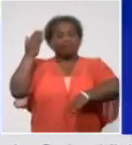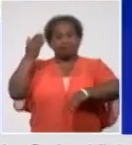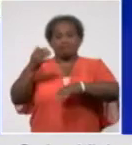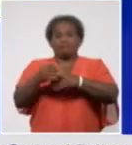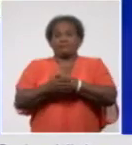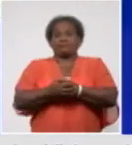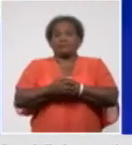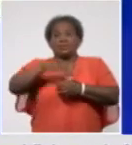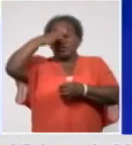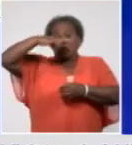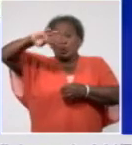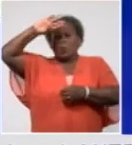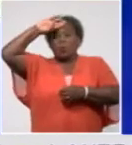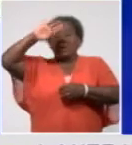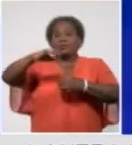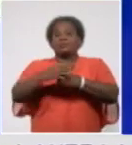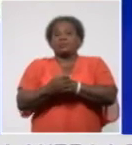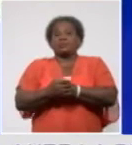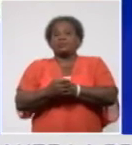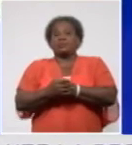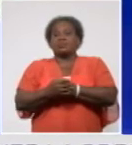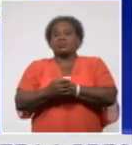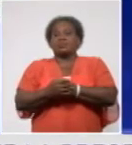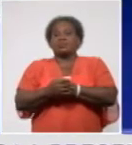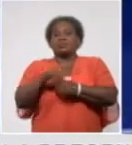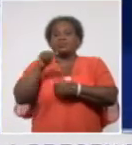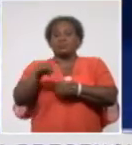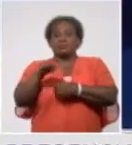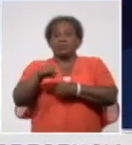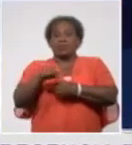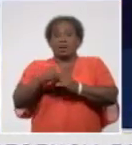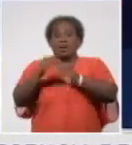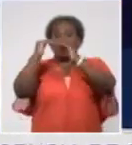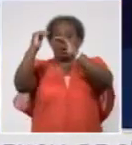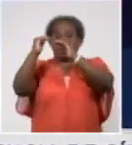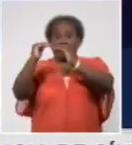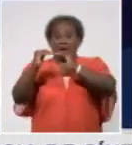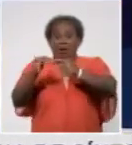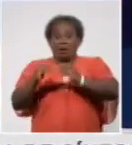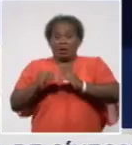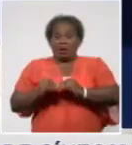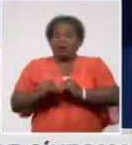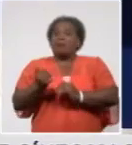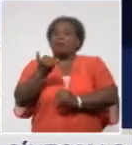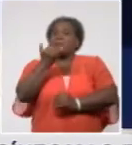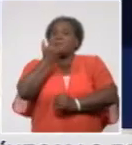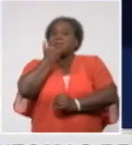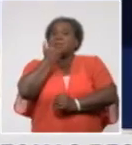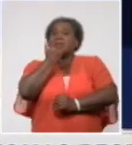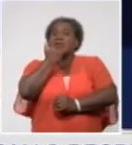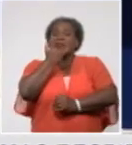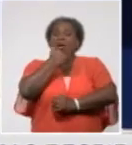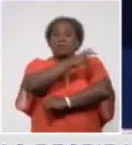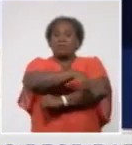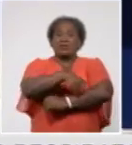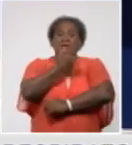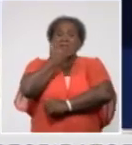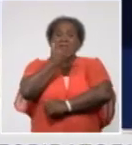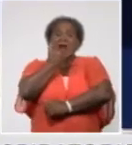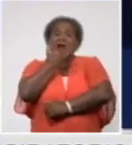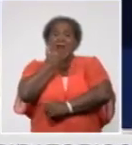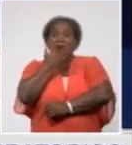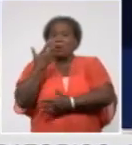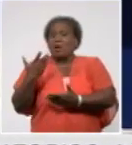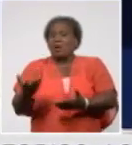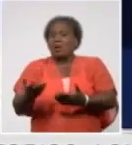114th among the worst affected countries in the world. This is the information we have on